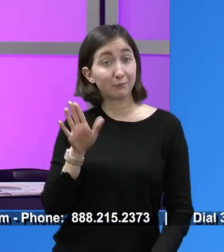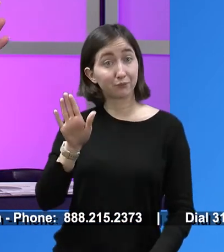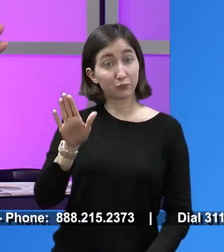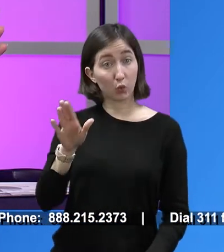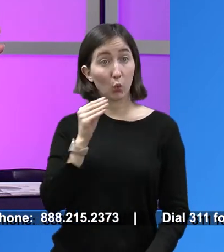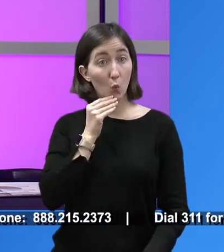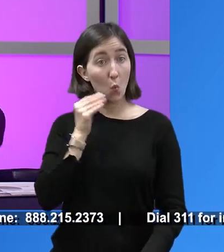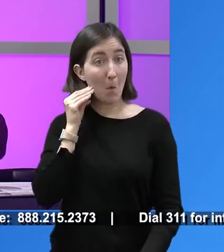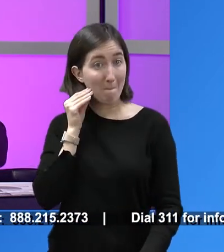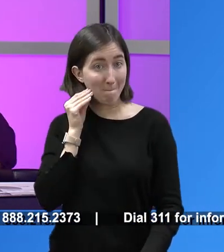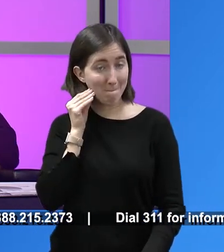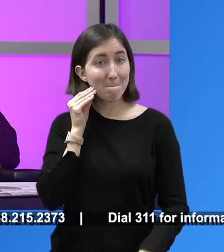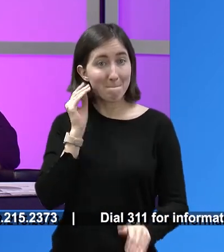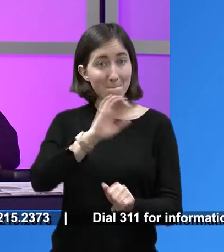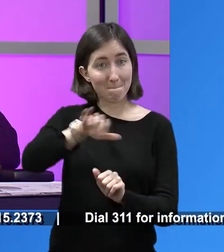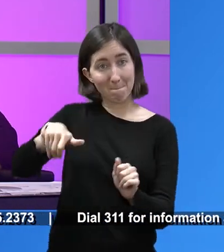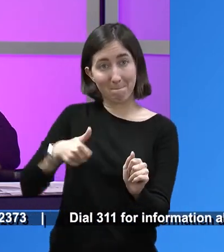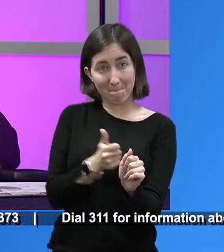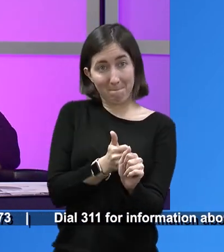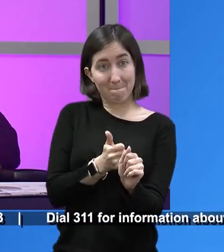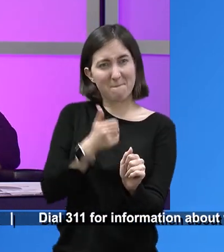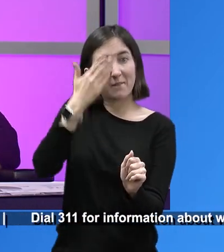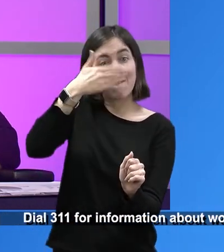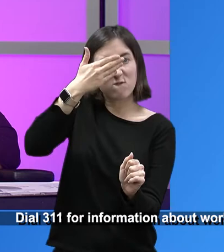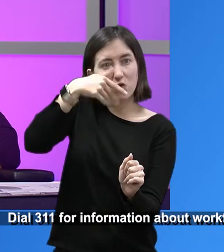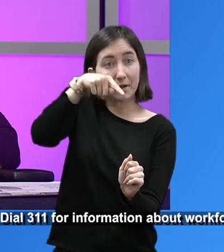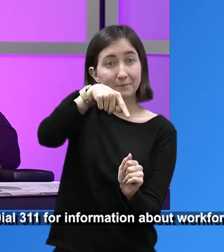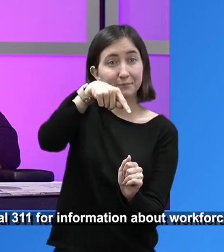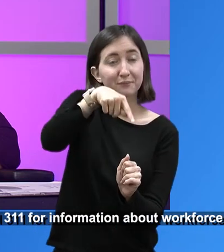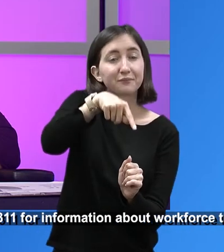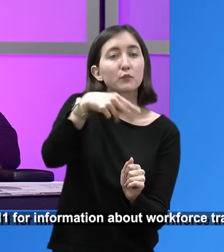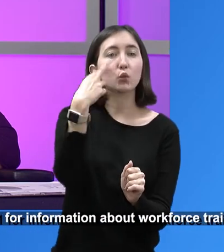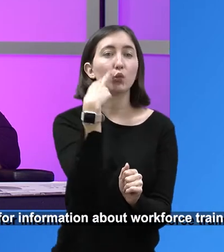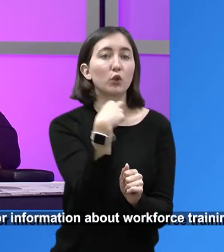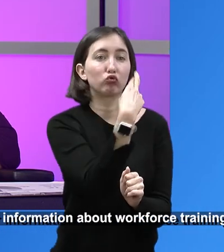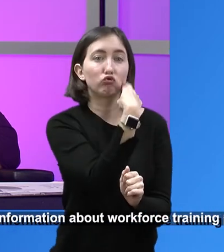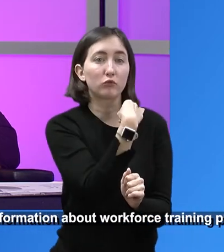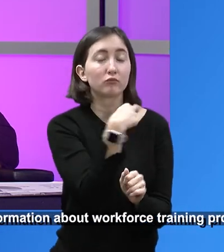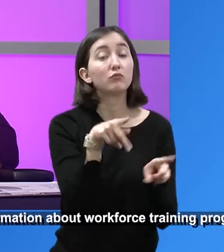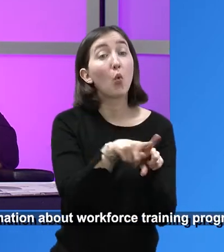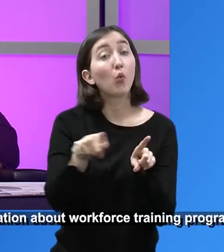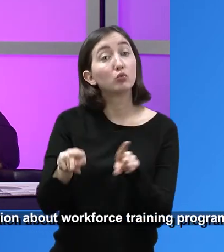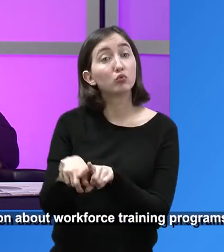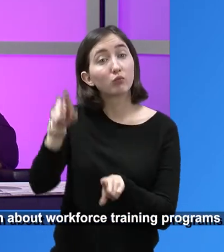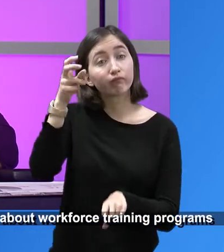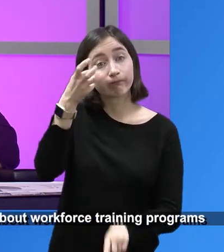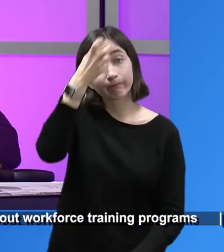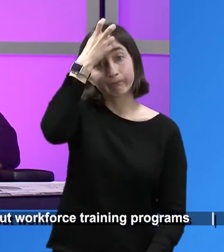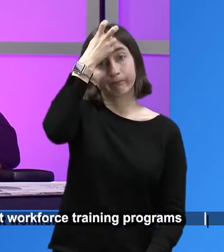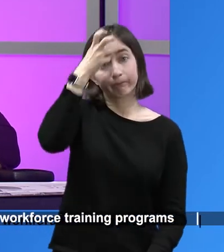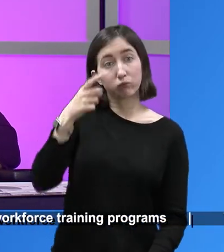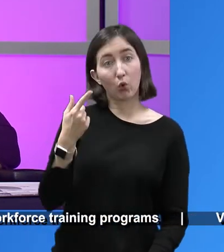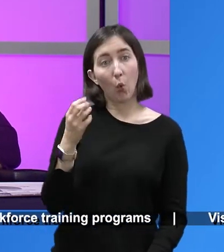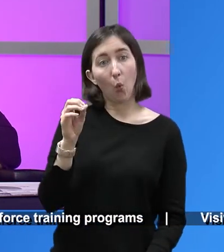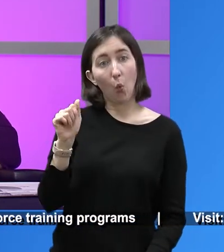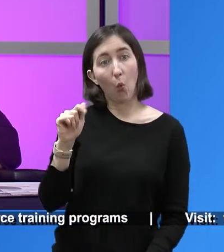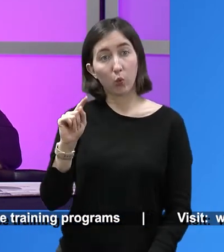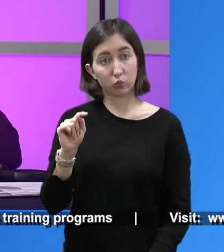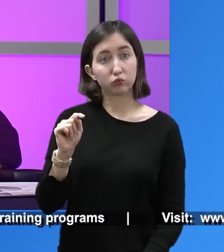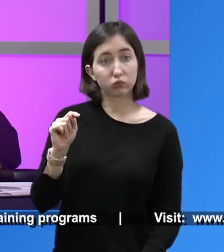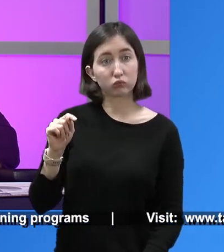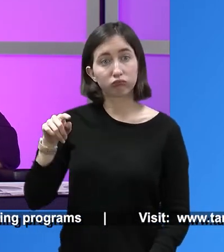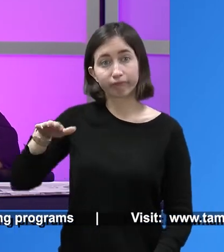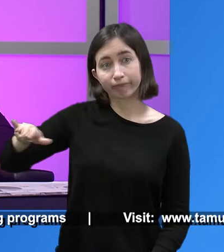and then in the front part of her property, she had her restaurant. She also had some goats grazing